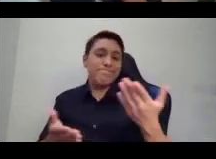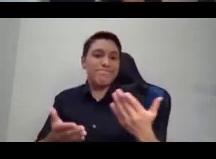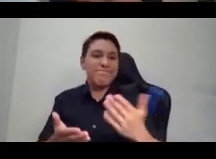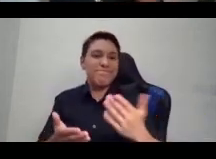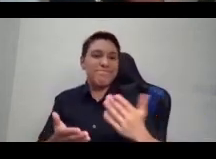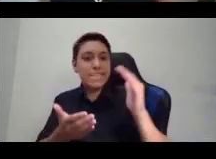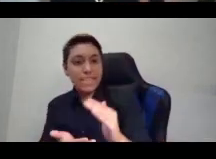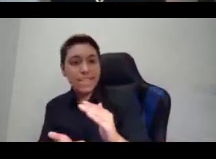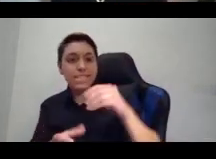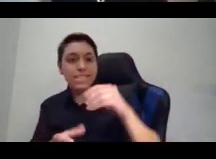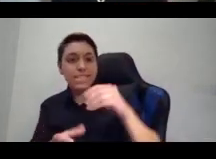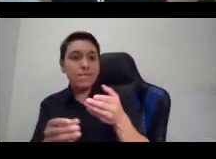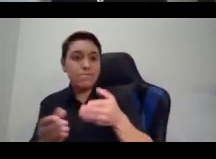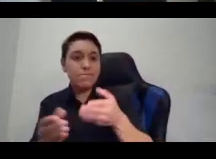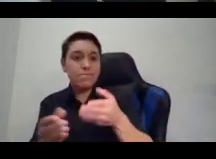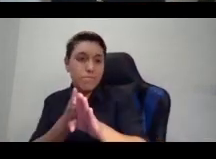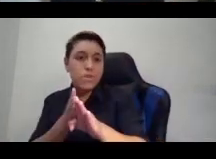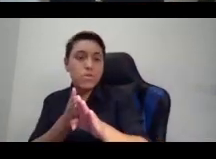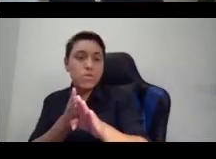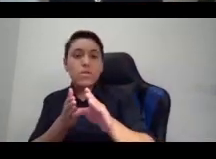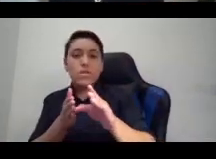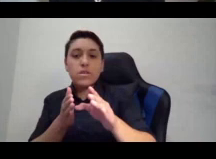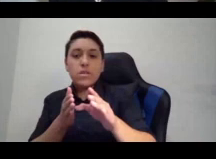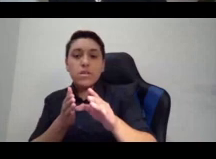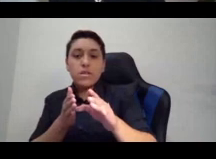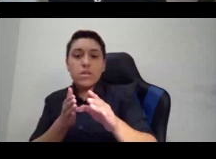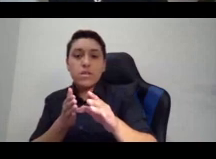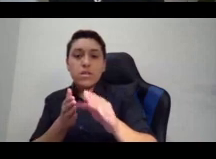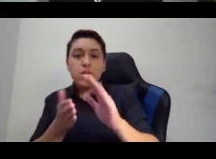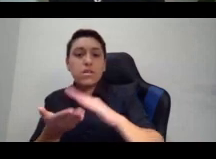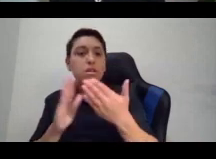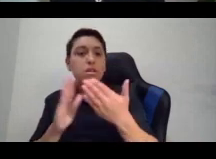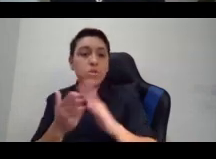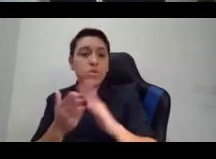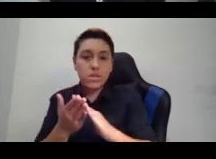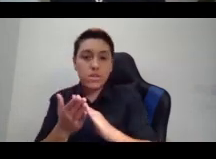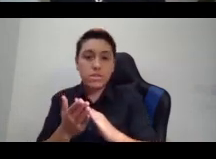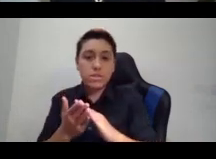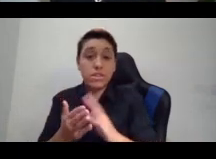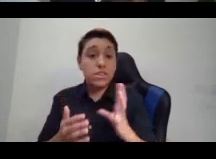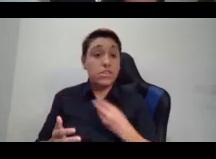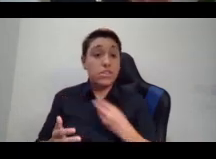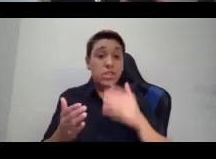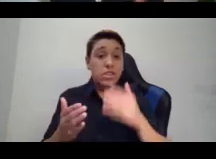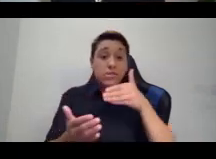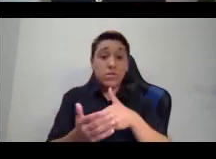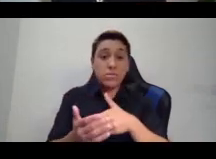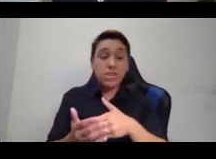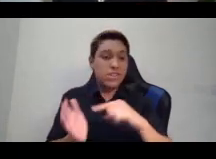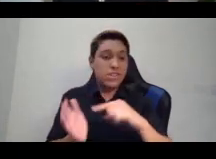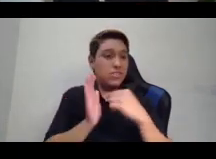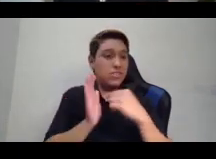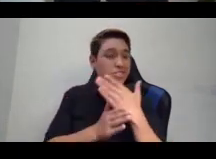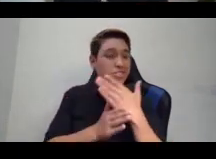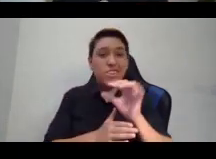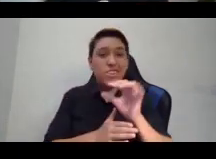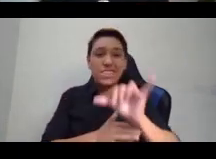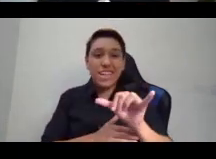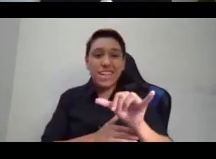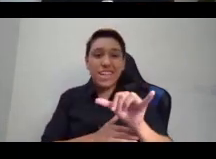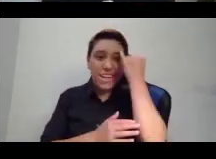so that it normalizes the idea that we don't actually deserve to share in the abundance that this earth actually holds.